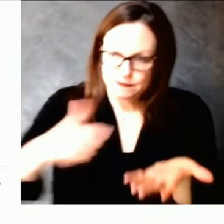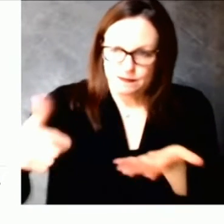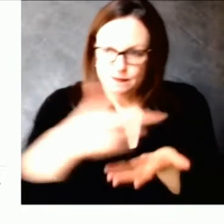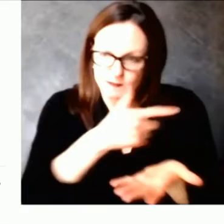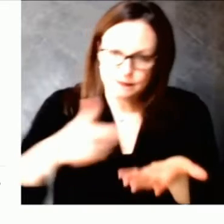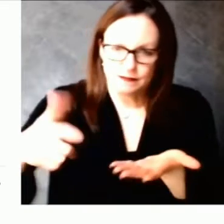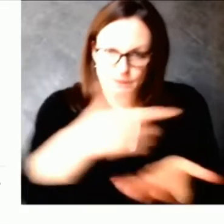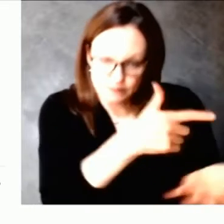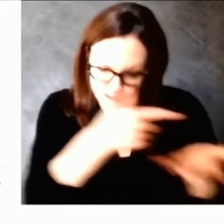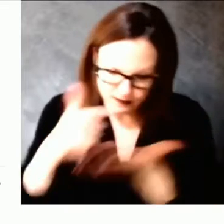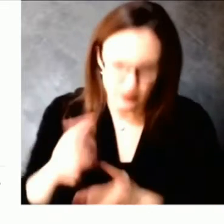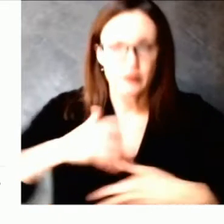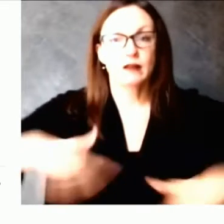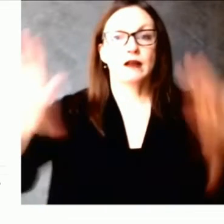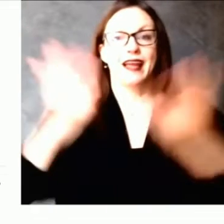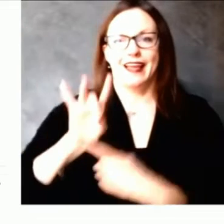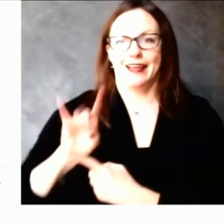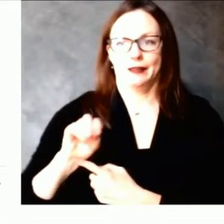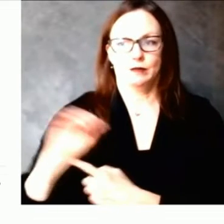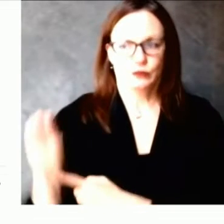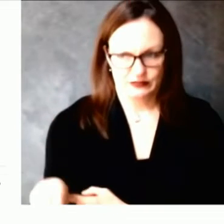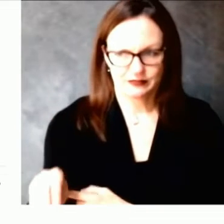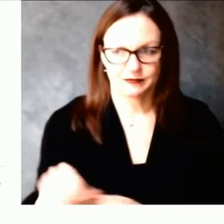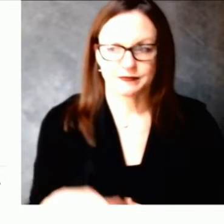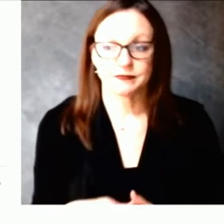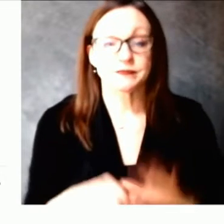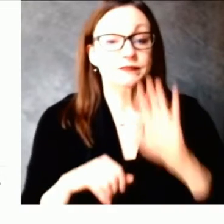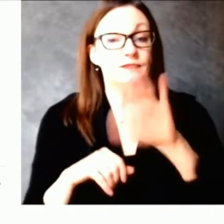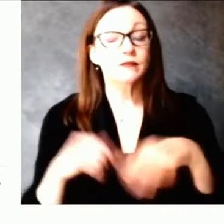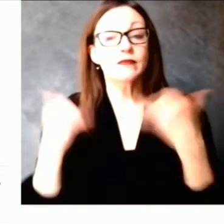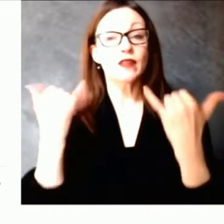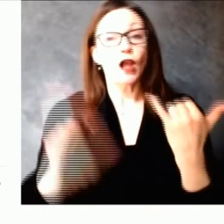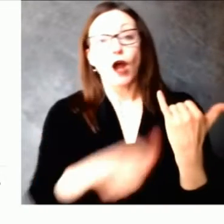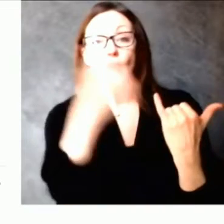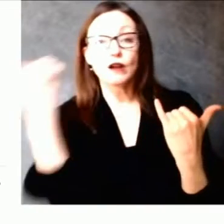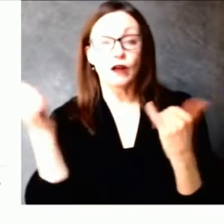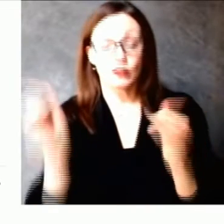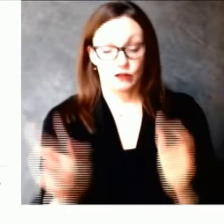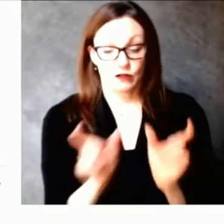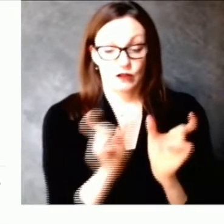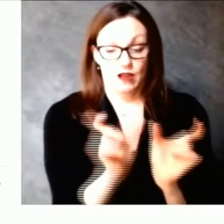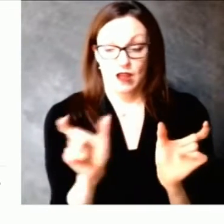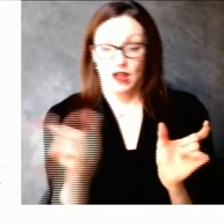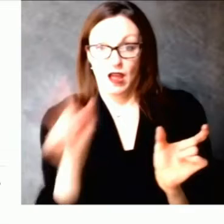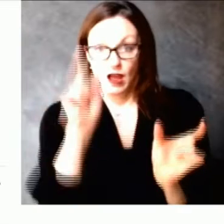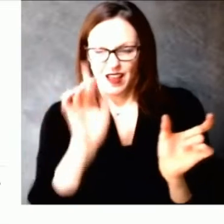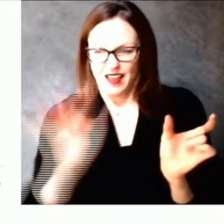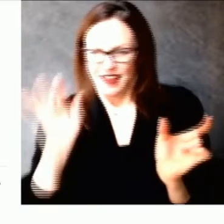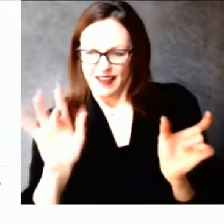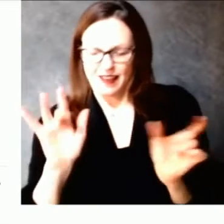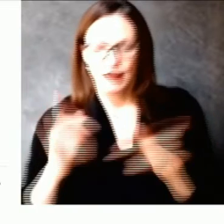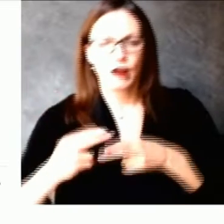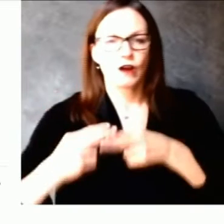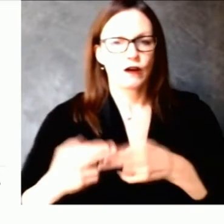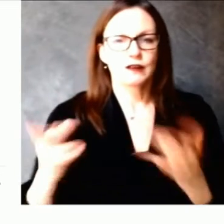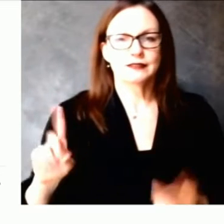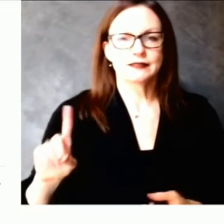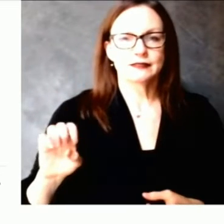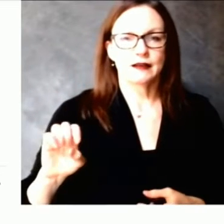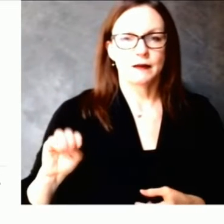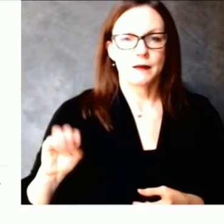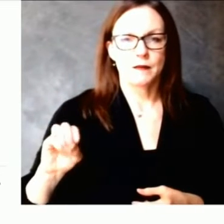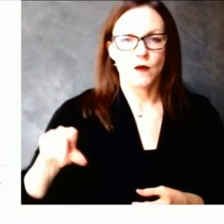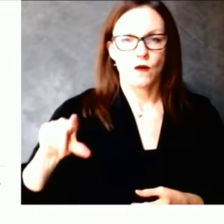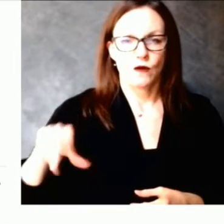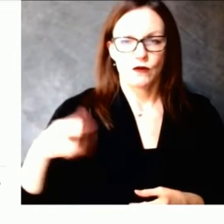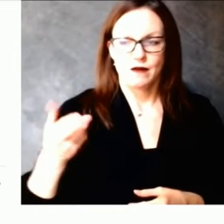sex, race, and ethnicity. These percentages again reflect what we call coverage